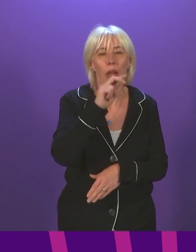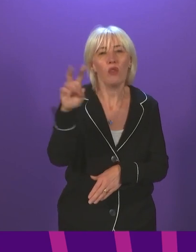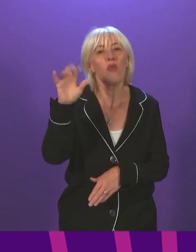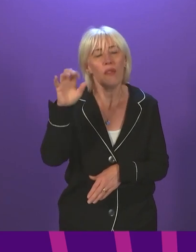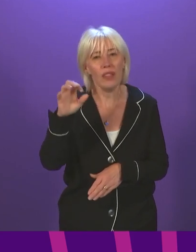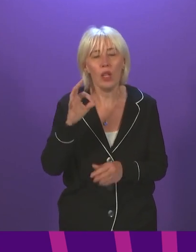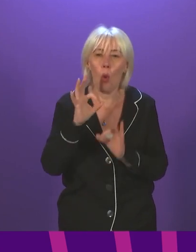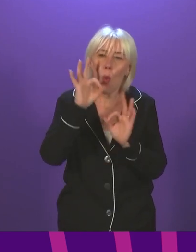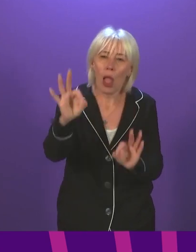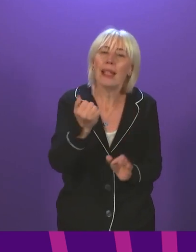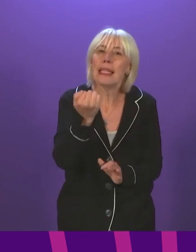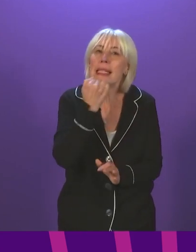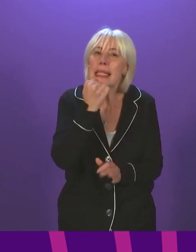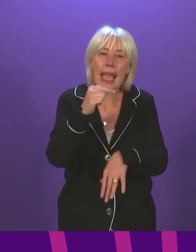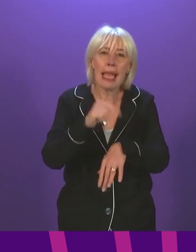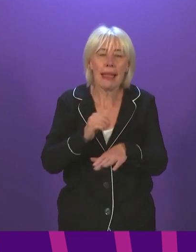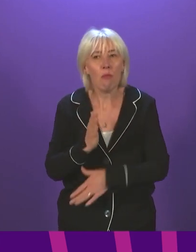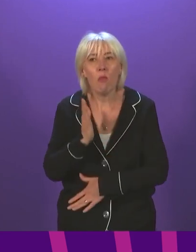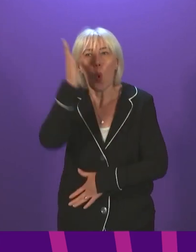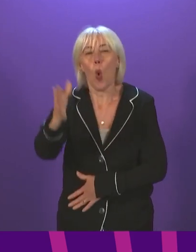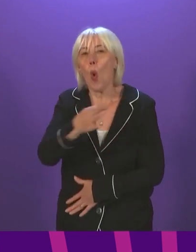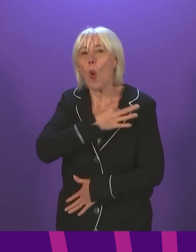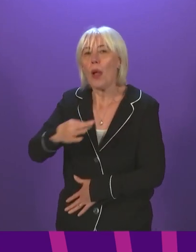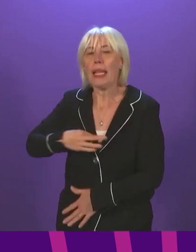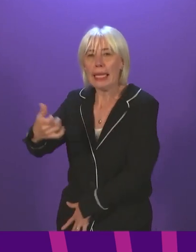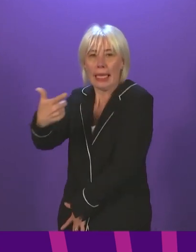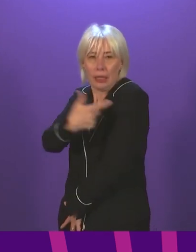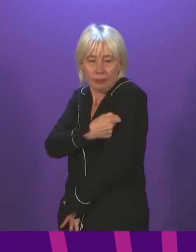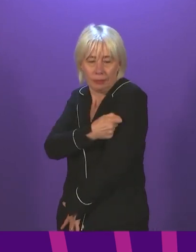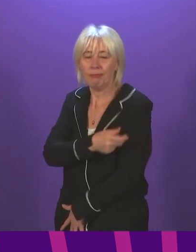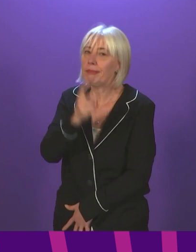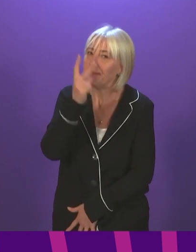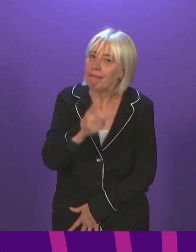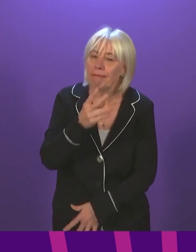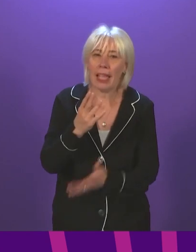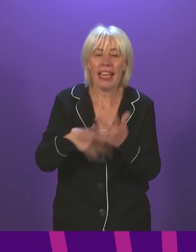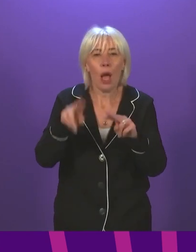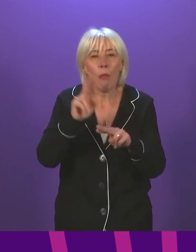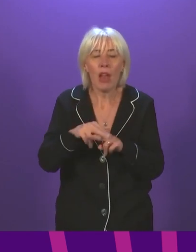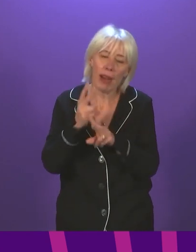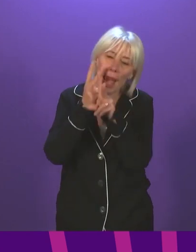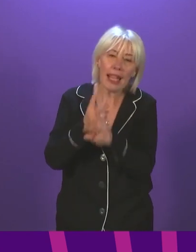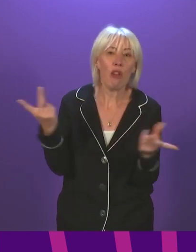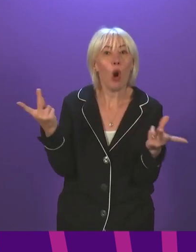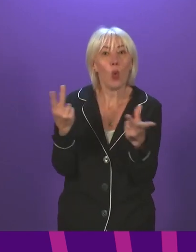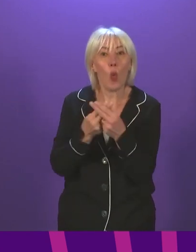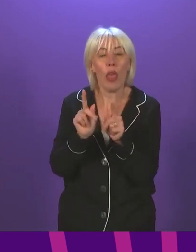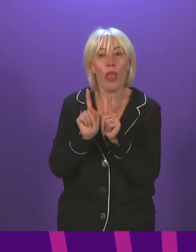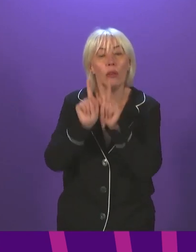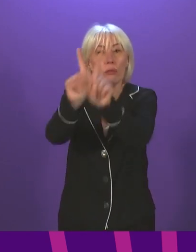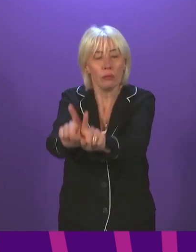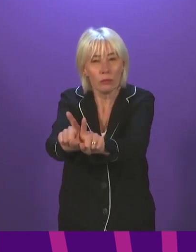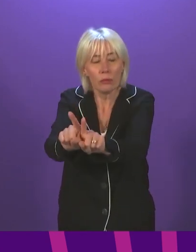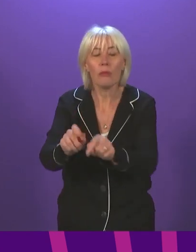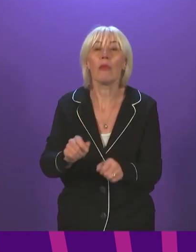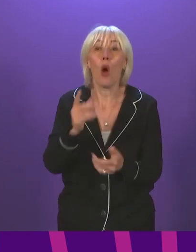appointment at a drop-in centre or vaccination clinic. Again, parents and carers will be invited to accompany their children and again the appointment will